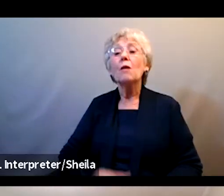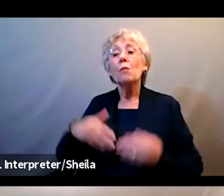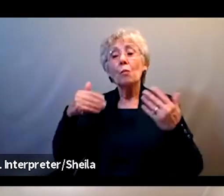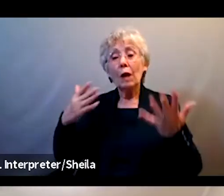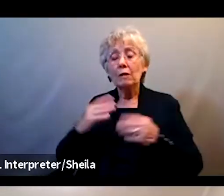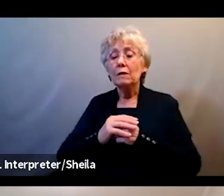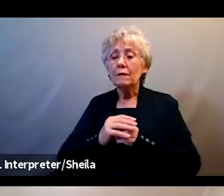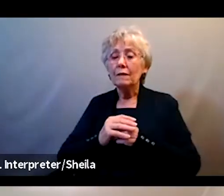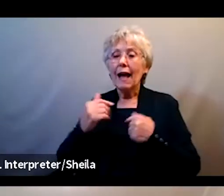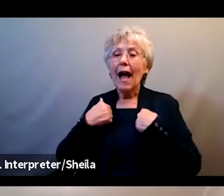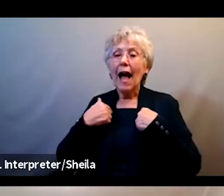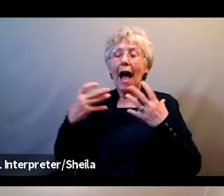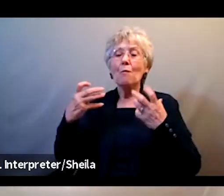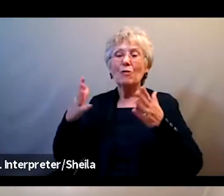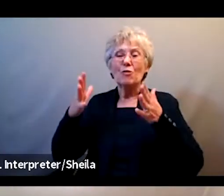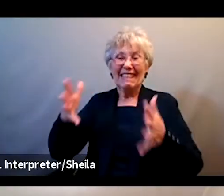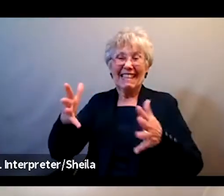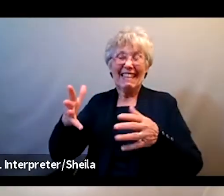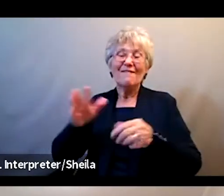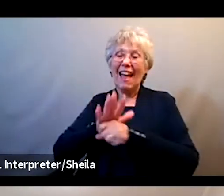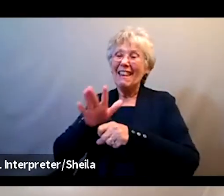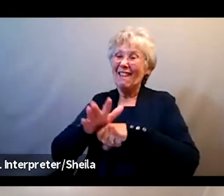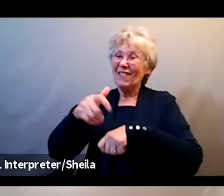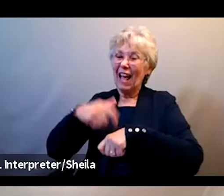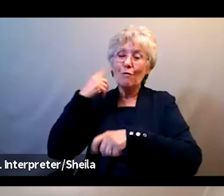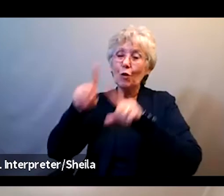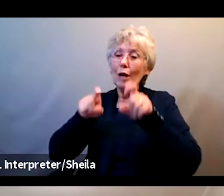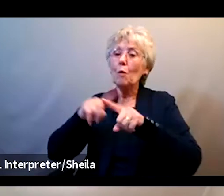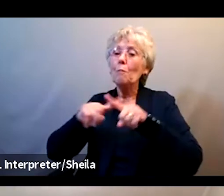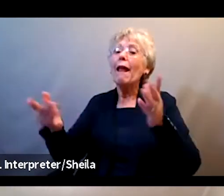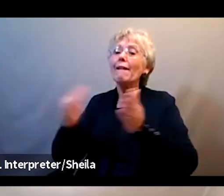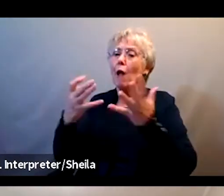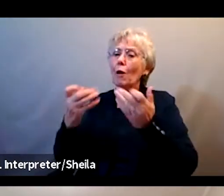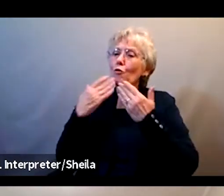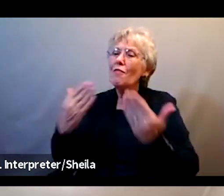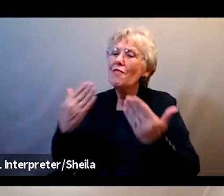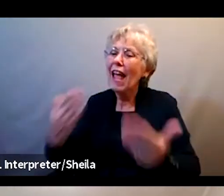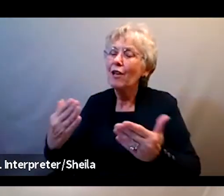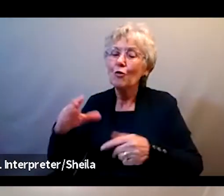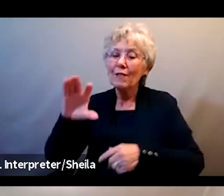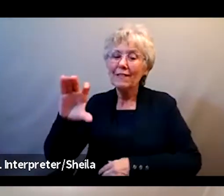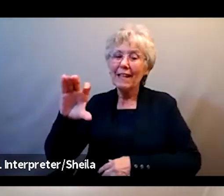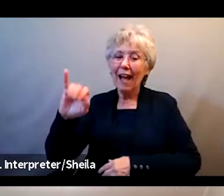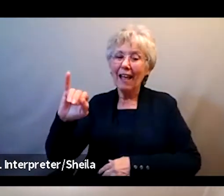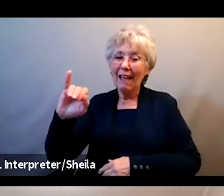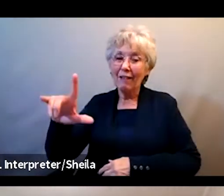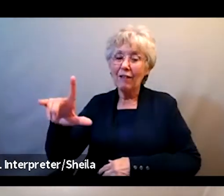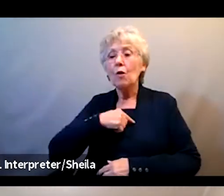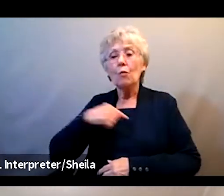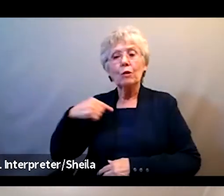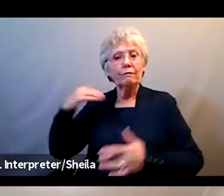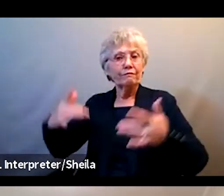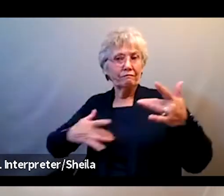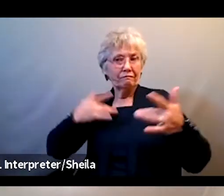Well, I want to leave as much time as possible, but I just want to send a big thank you again to the Center for Independent Living. We're really excited to